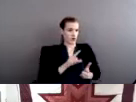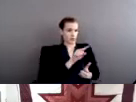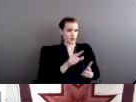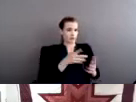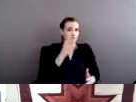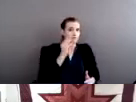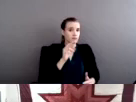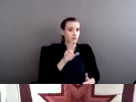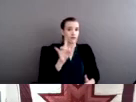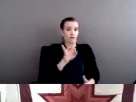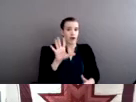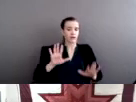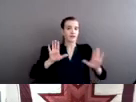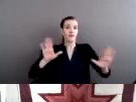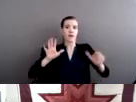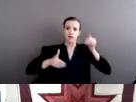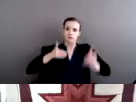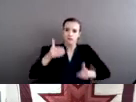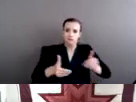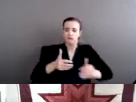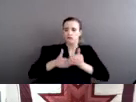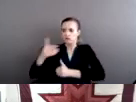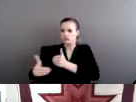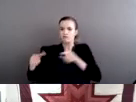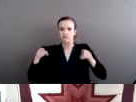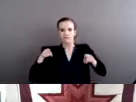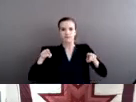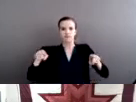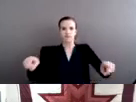And I want you to keep that in mind as I talk about the history.